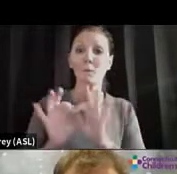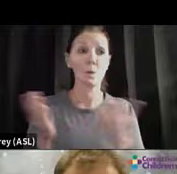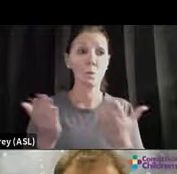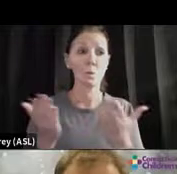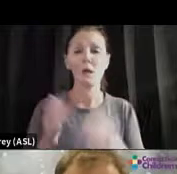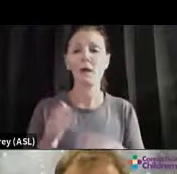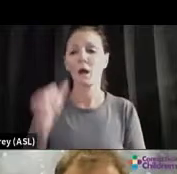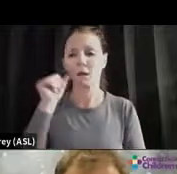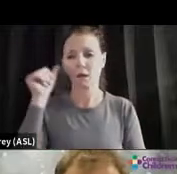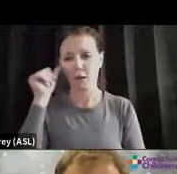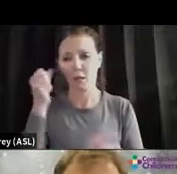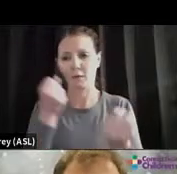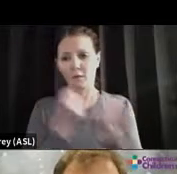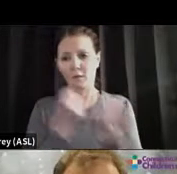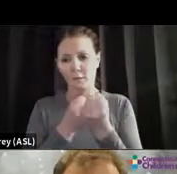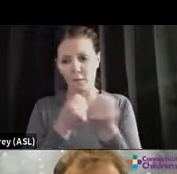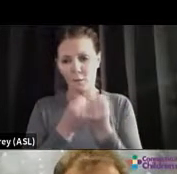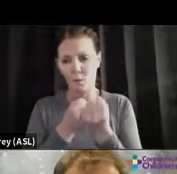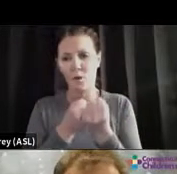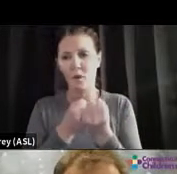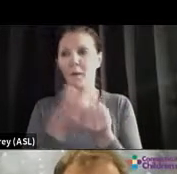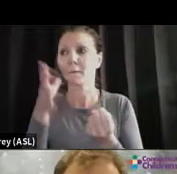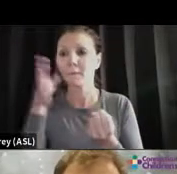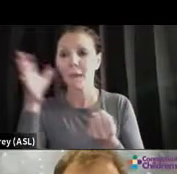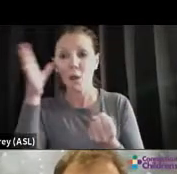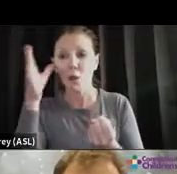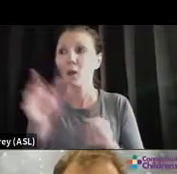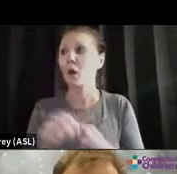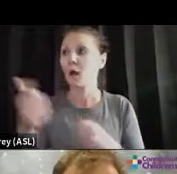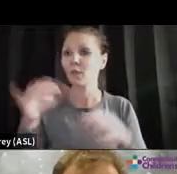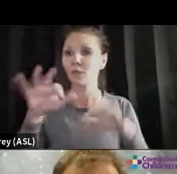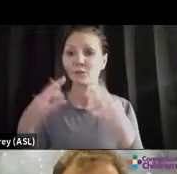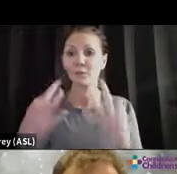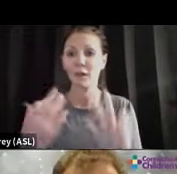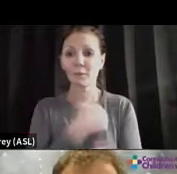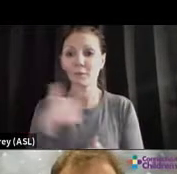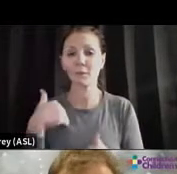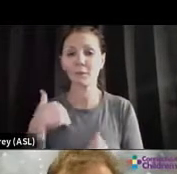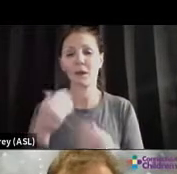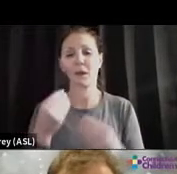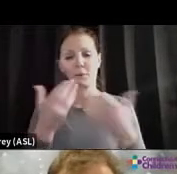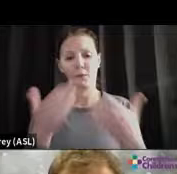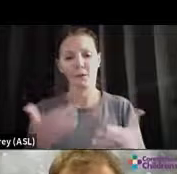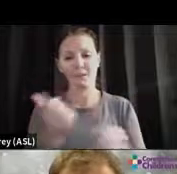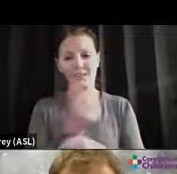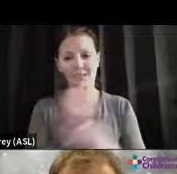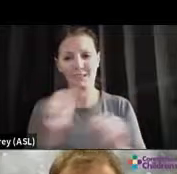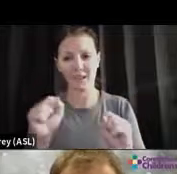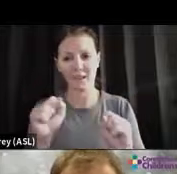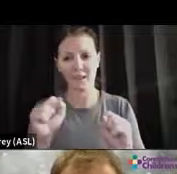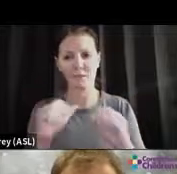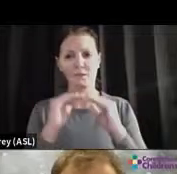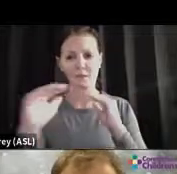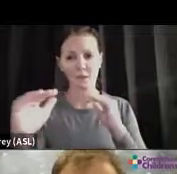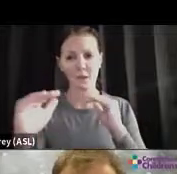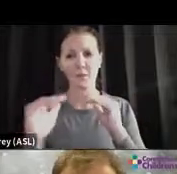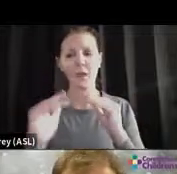there for them, having a parent or other family member who can provide a safe, stable, and nurturing relationship.